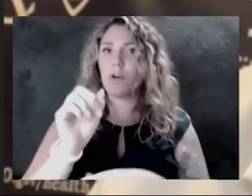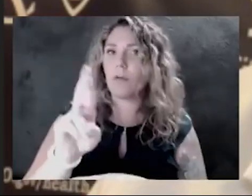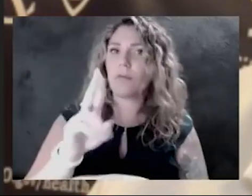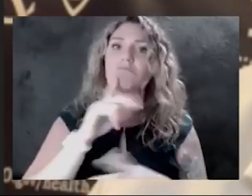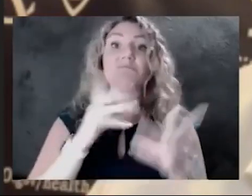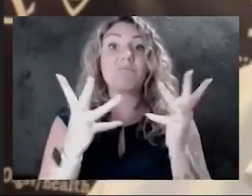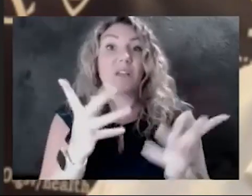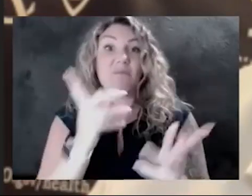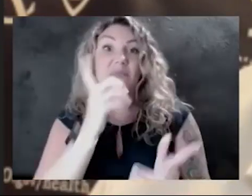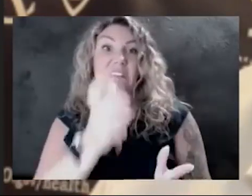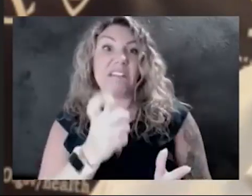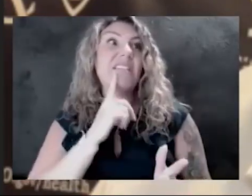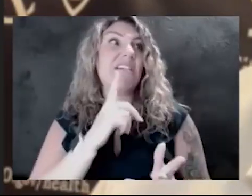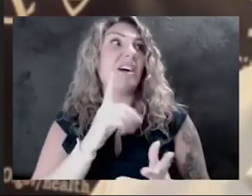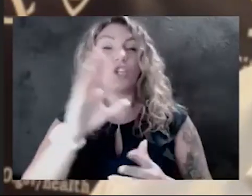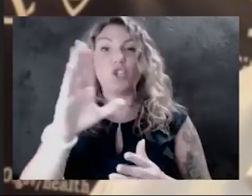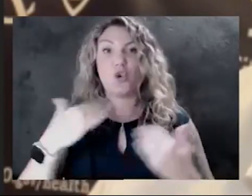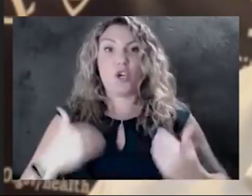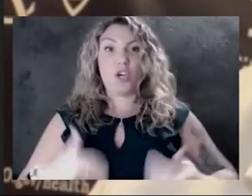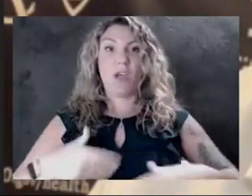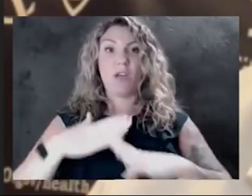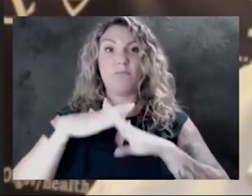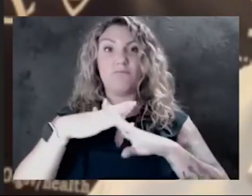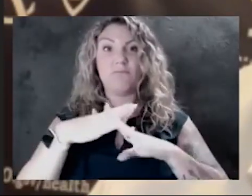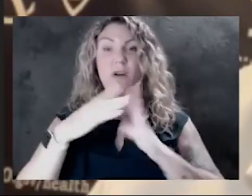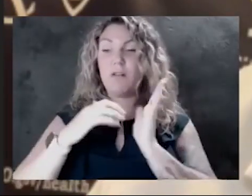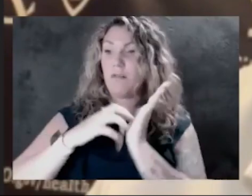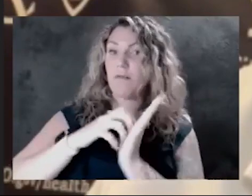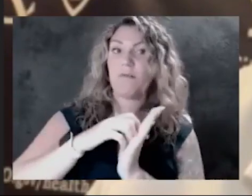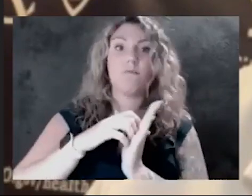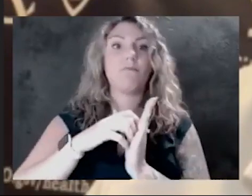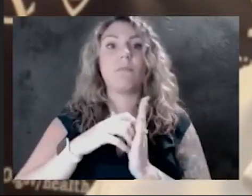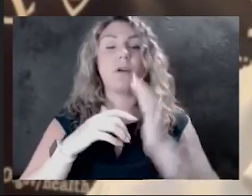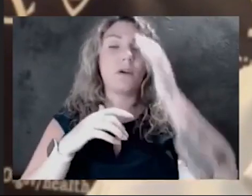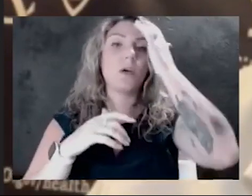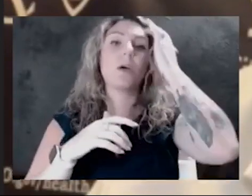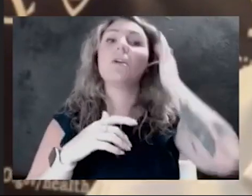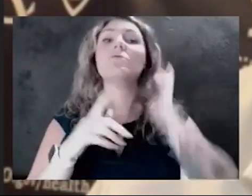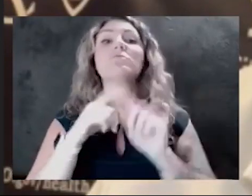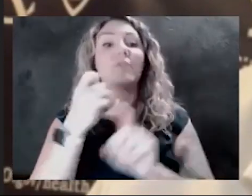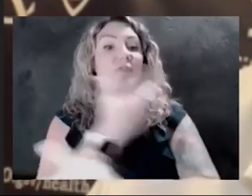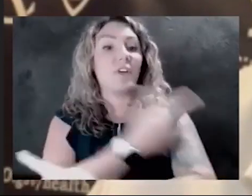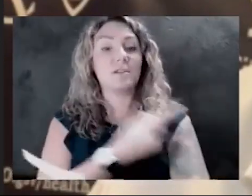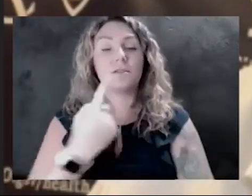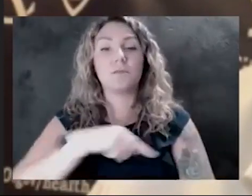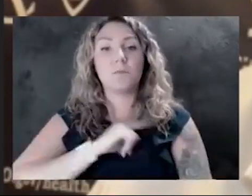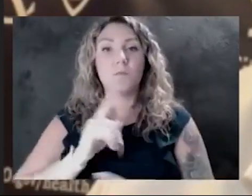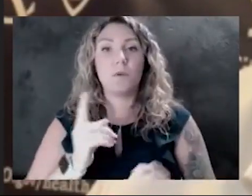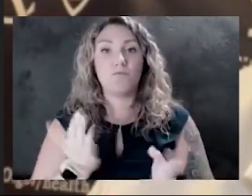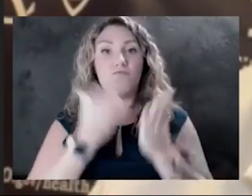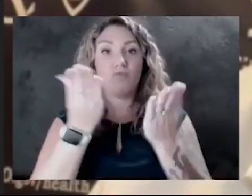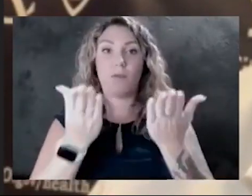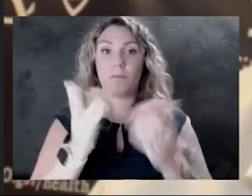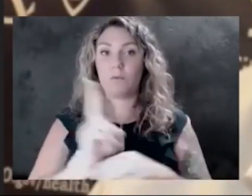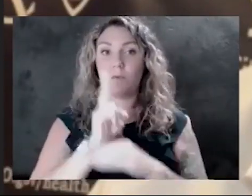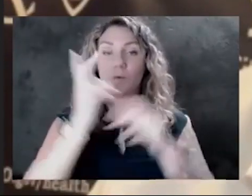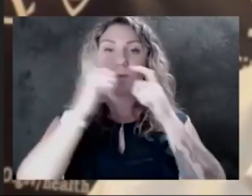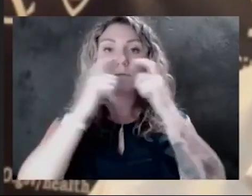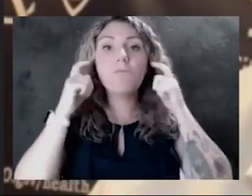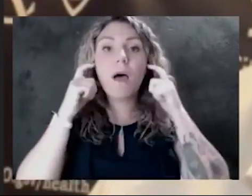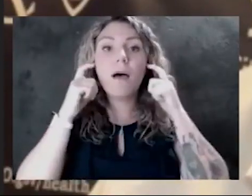built as good of an immune system from vaccines, we were already recommending them to wear a mask anyway to give themselves